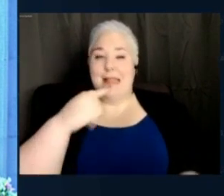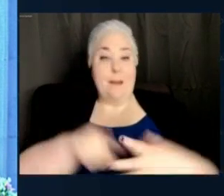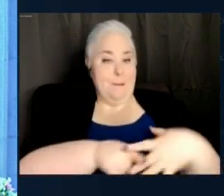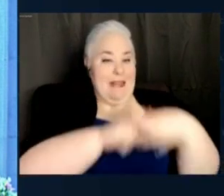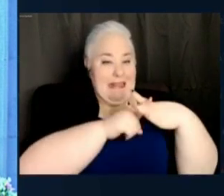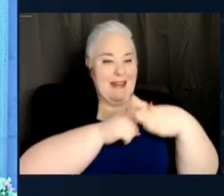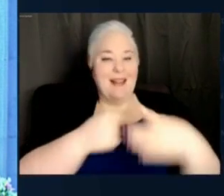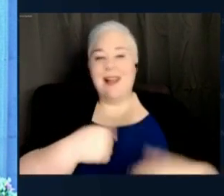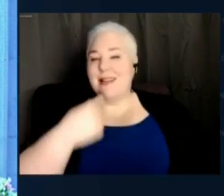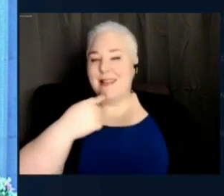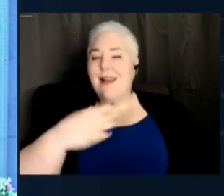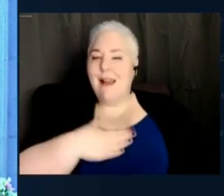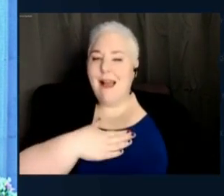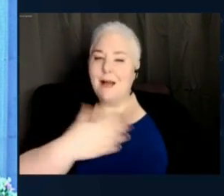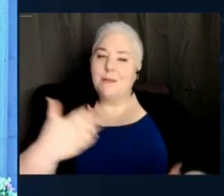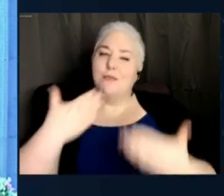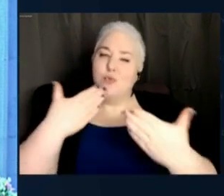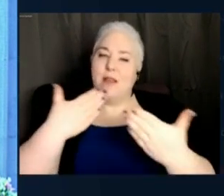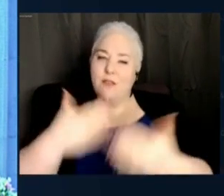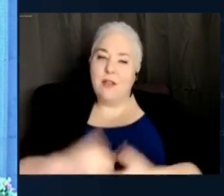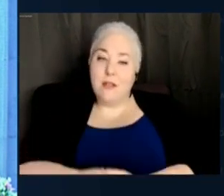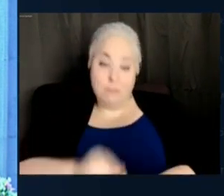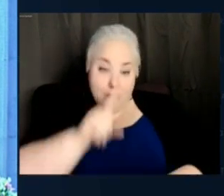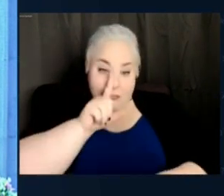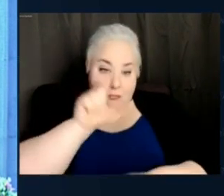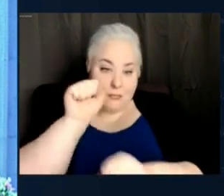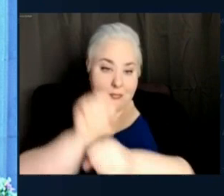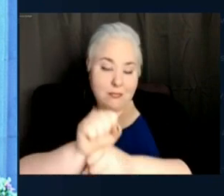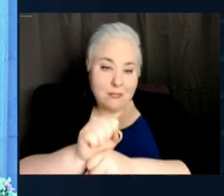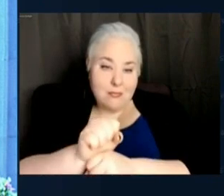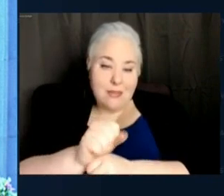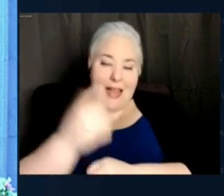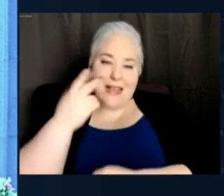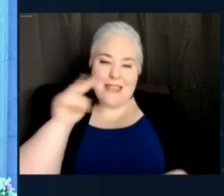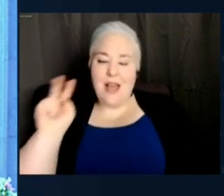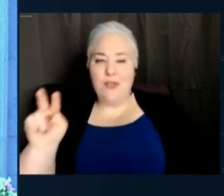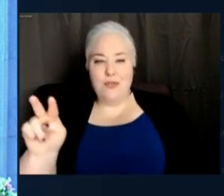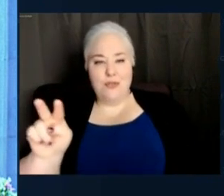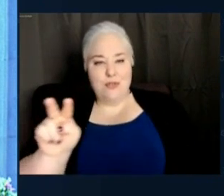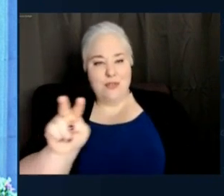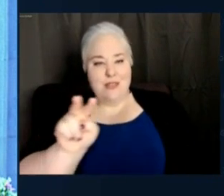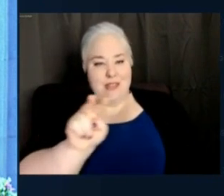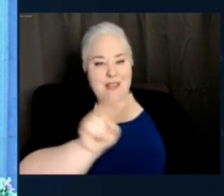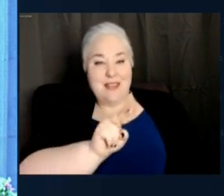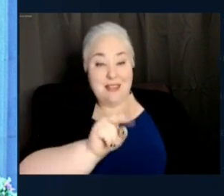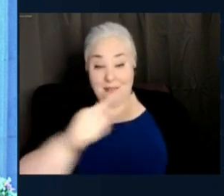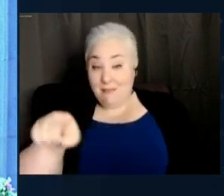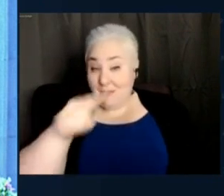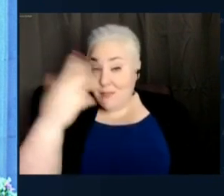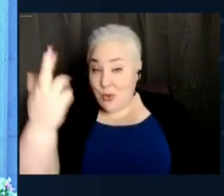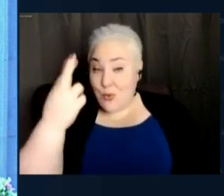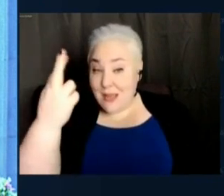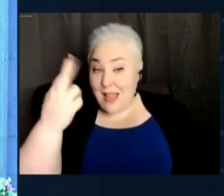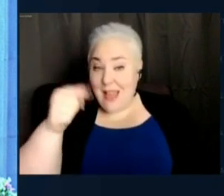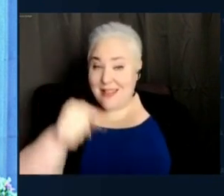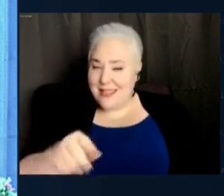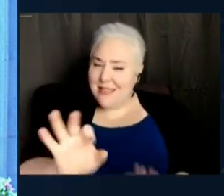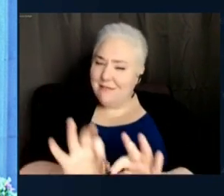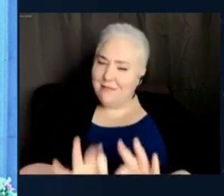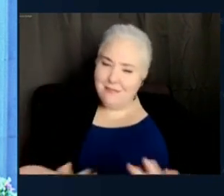And I really am. Looking out at all of you today, you realize how much this really matters.